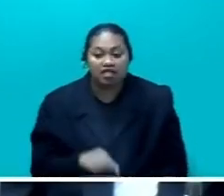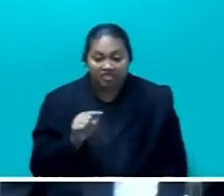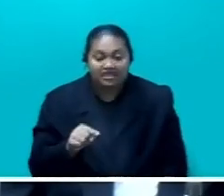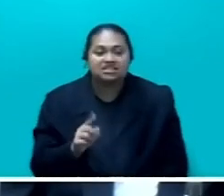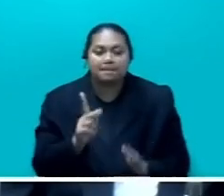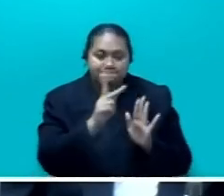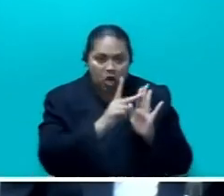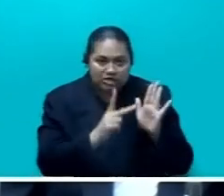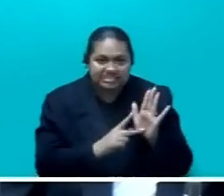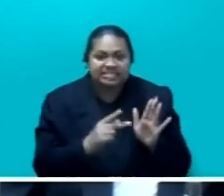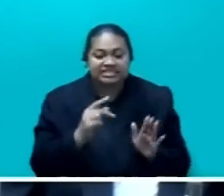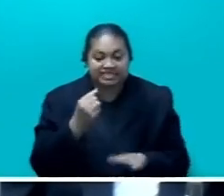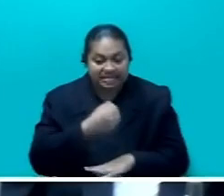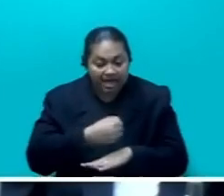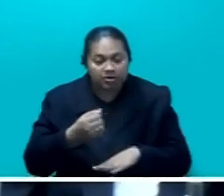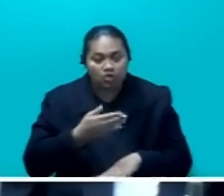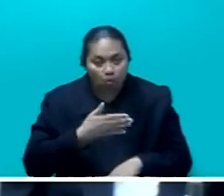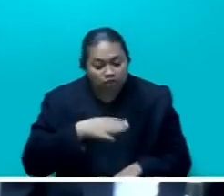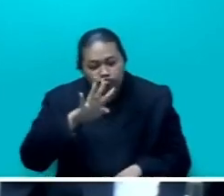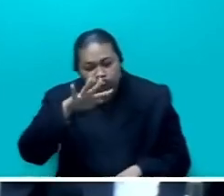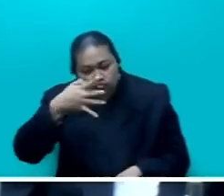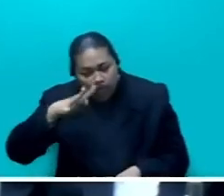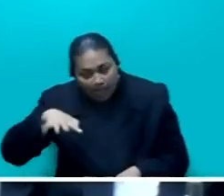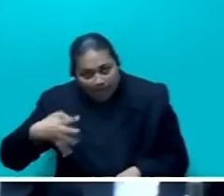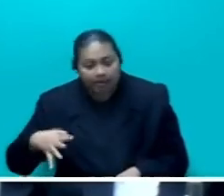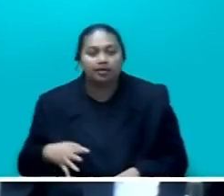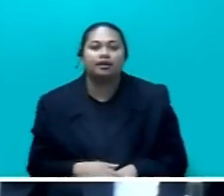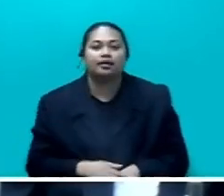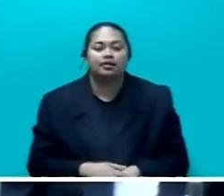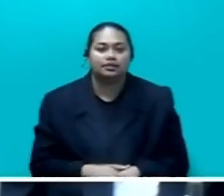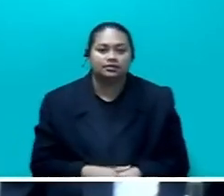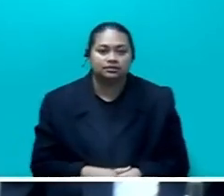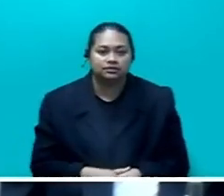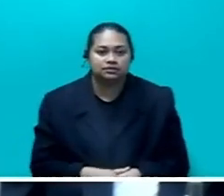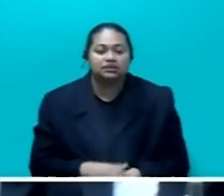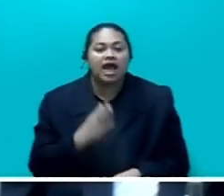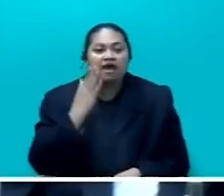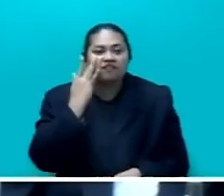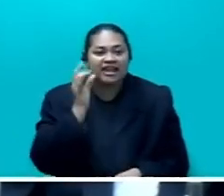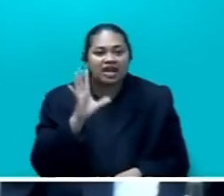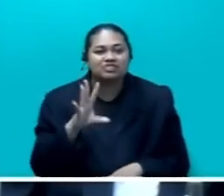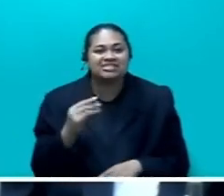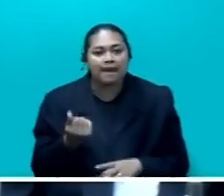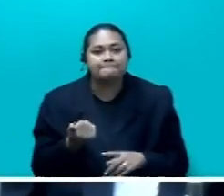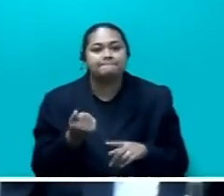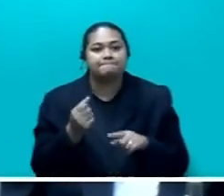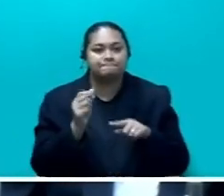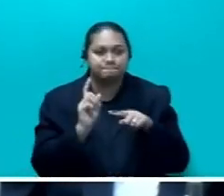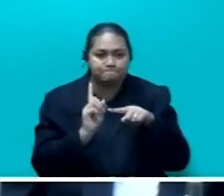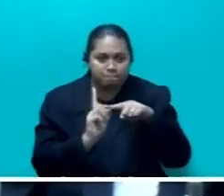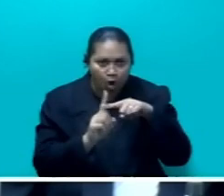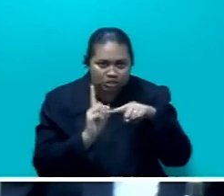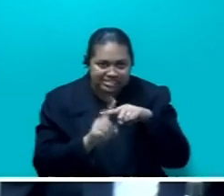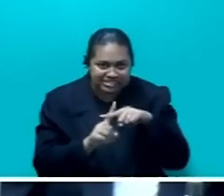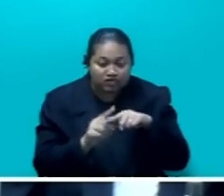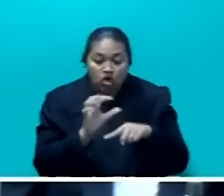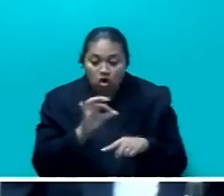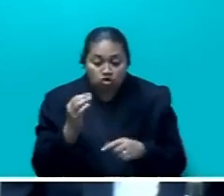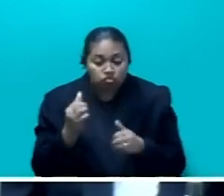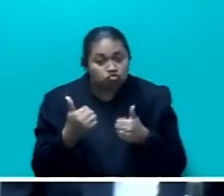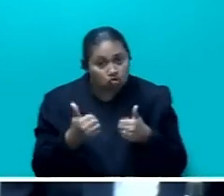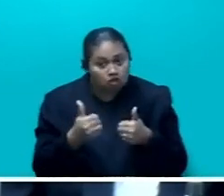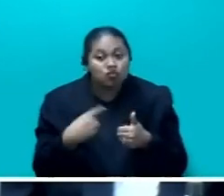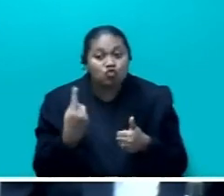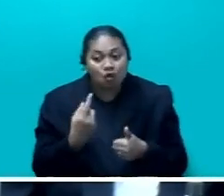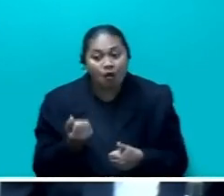and hopefully come out with some positive outcome. that's not only good for those that are applying,